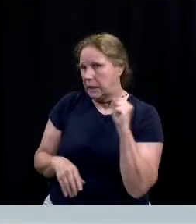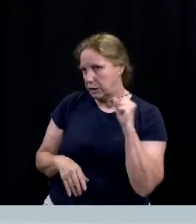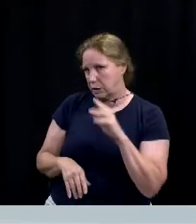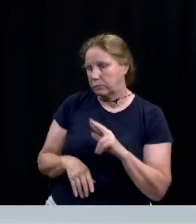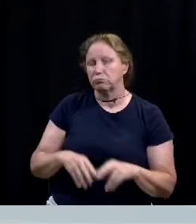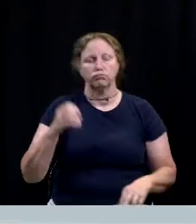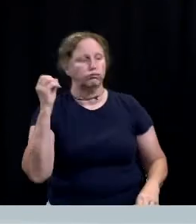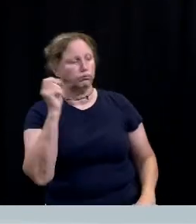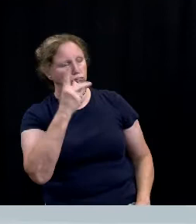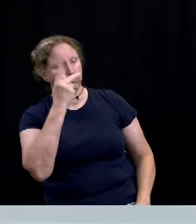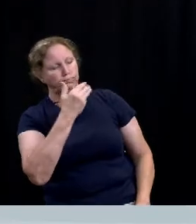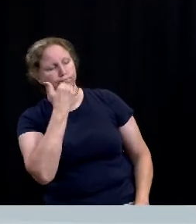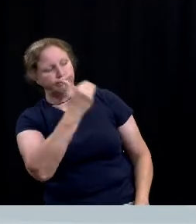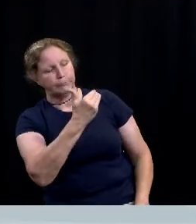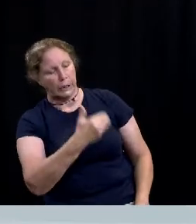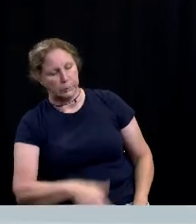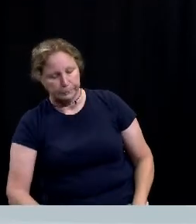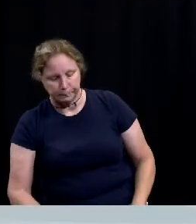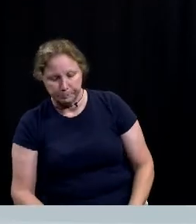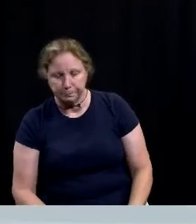Okay. Thank you so much.